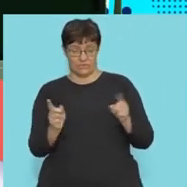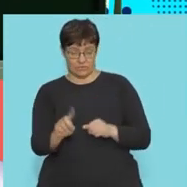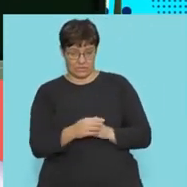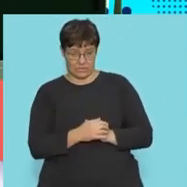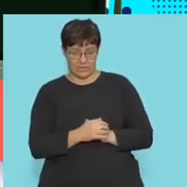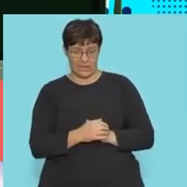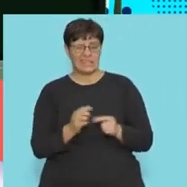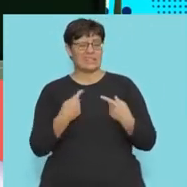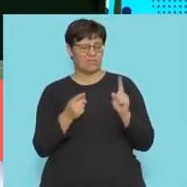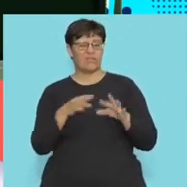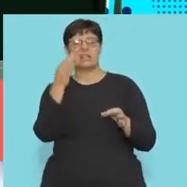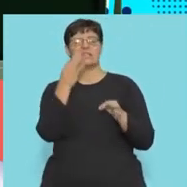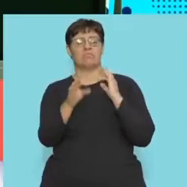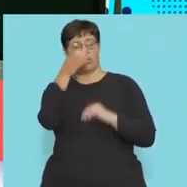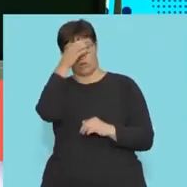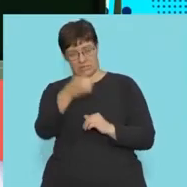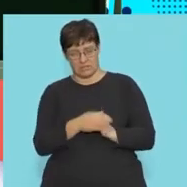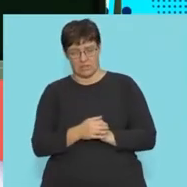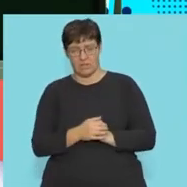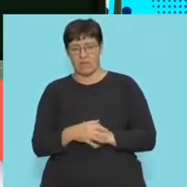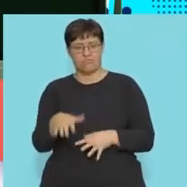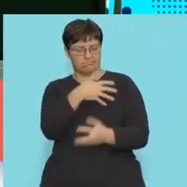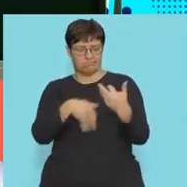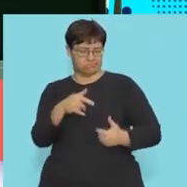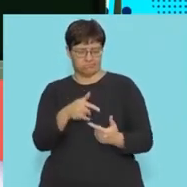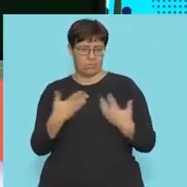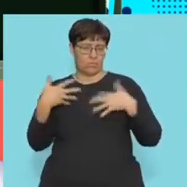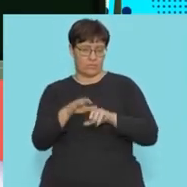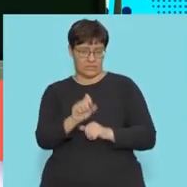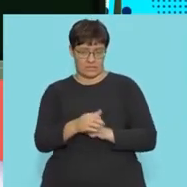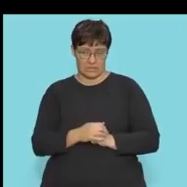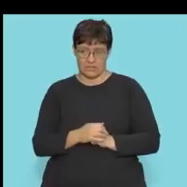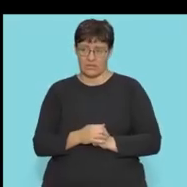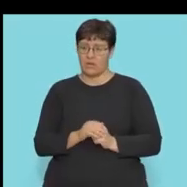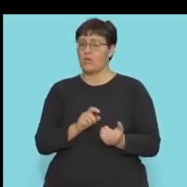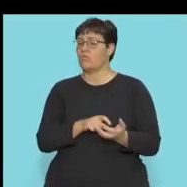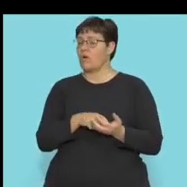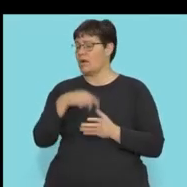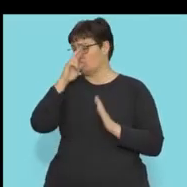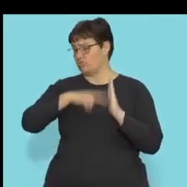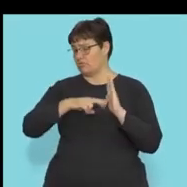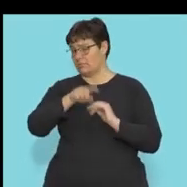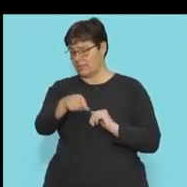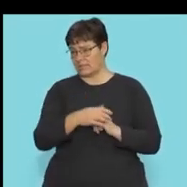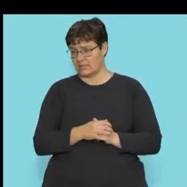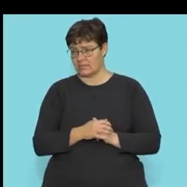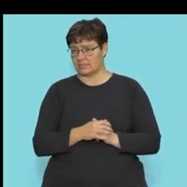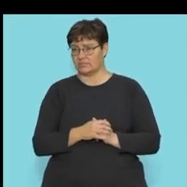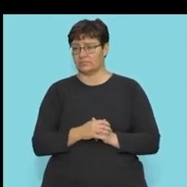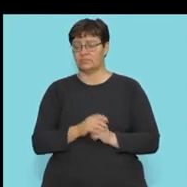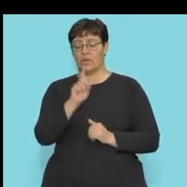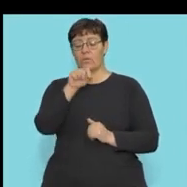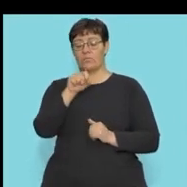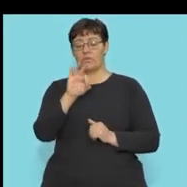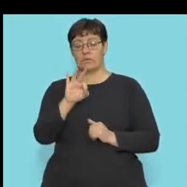of testing, a very simple concept by mixing up the combinations. So it requires that you read. Let's move on to